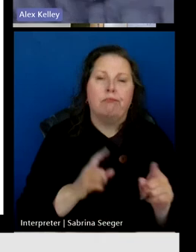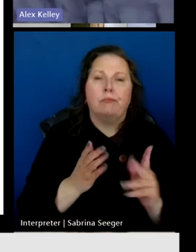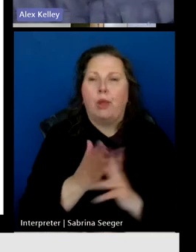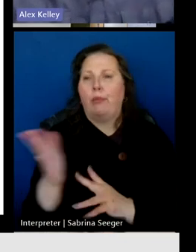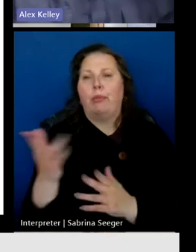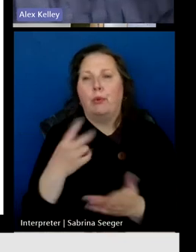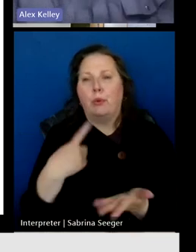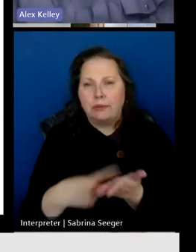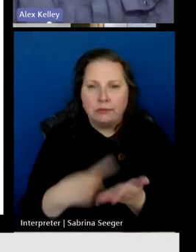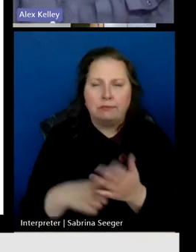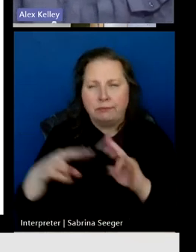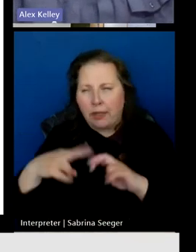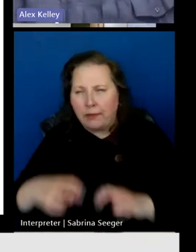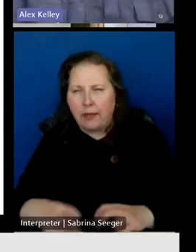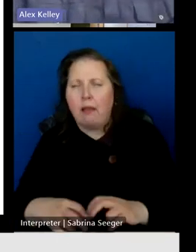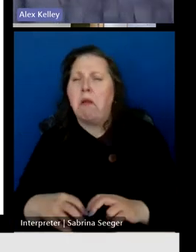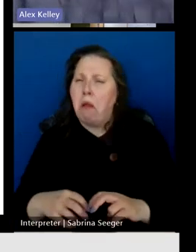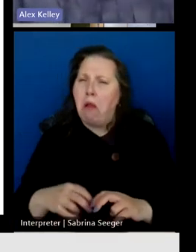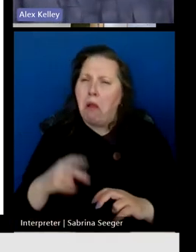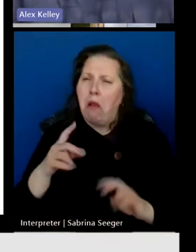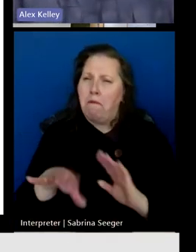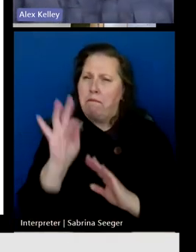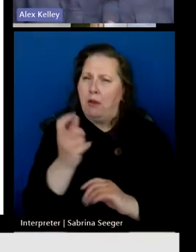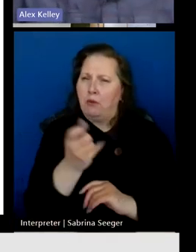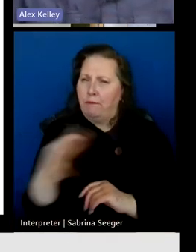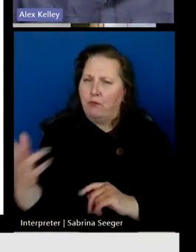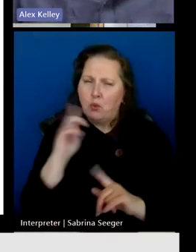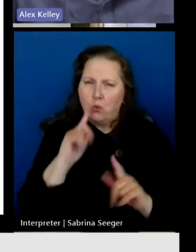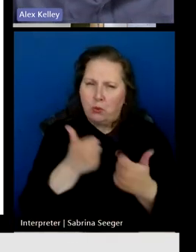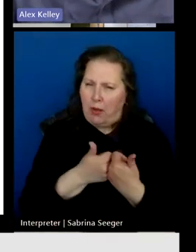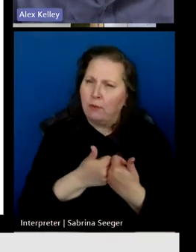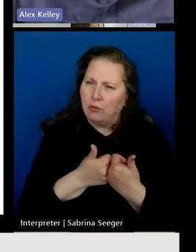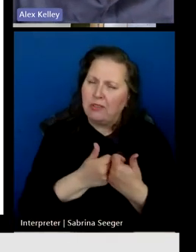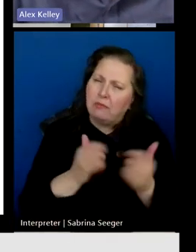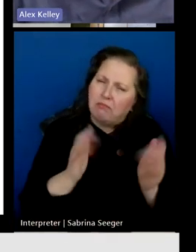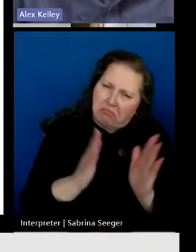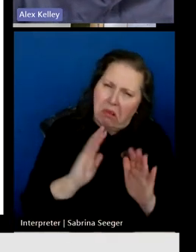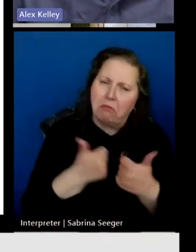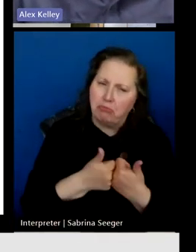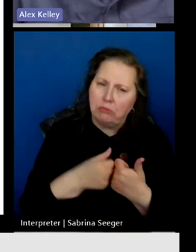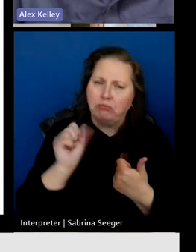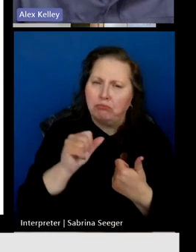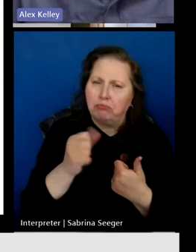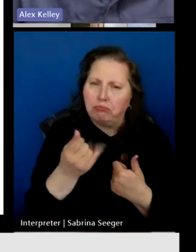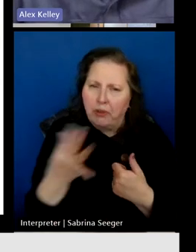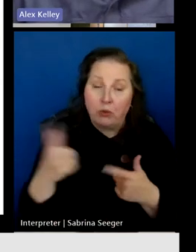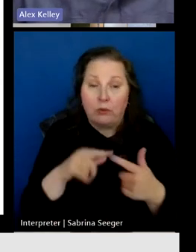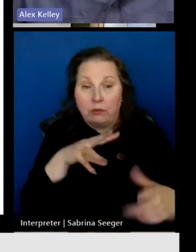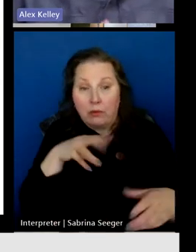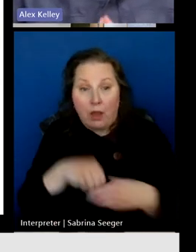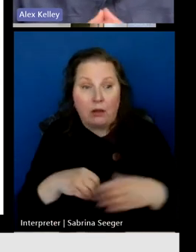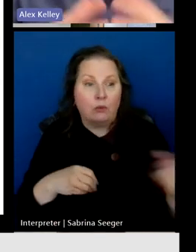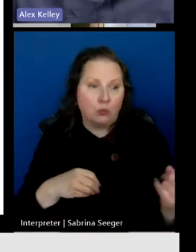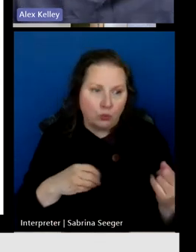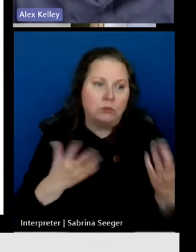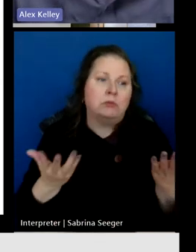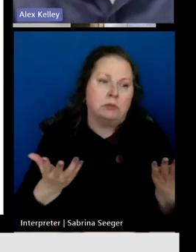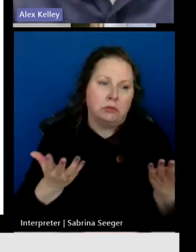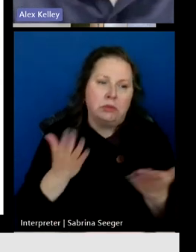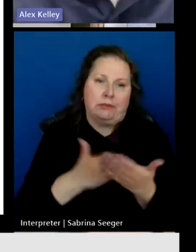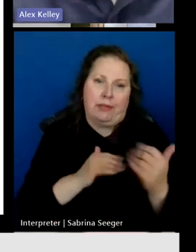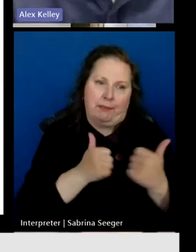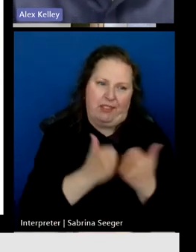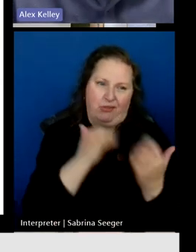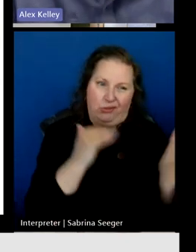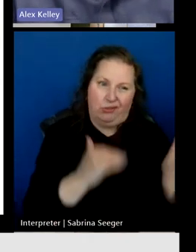and analysis, we did identify some small challenges that includes some of the challenges